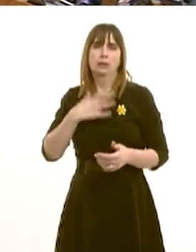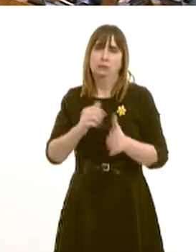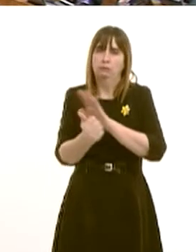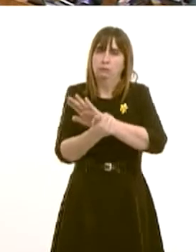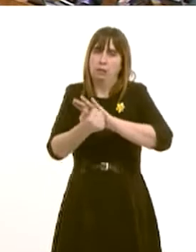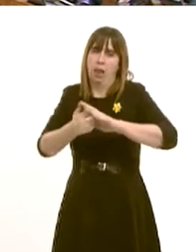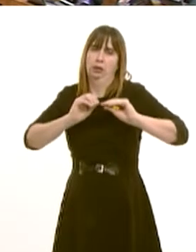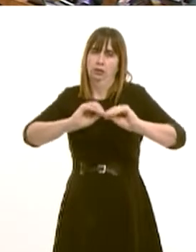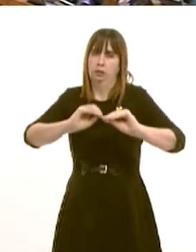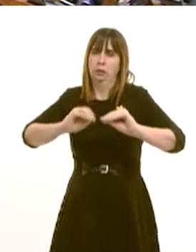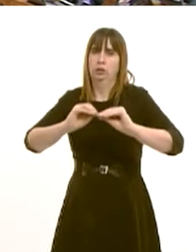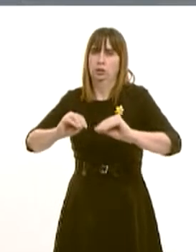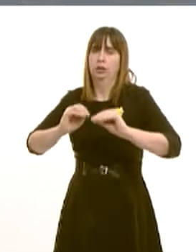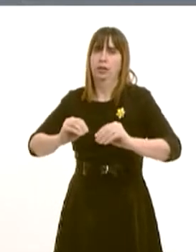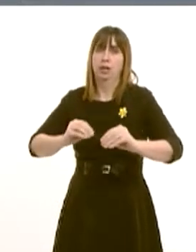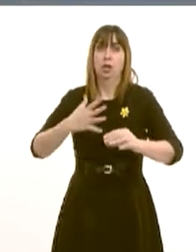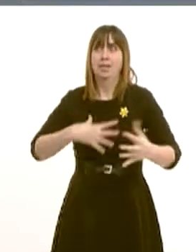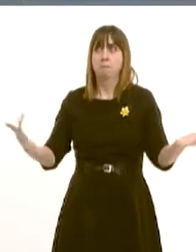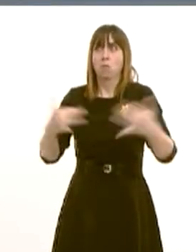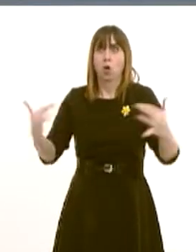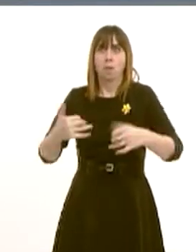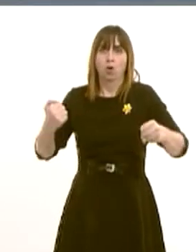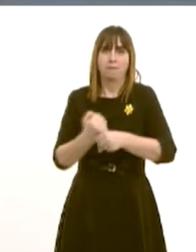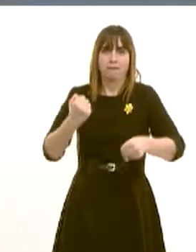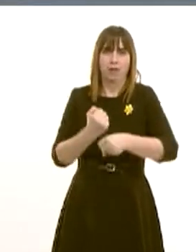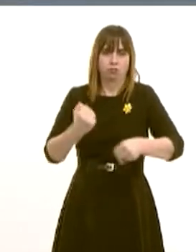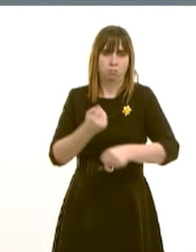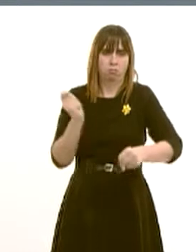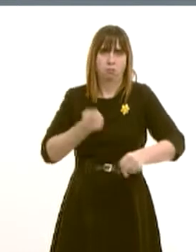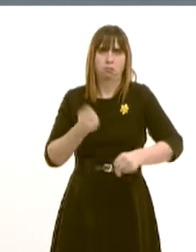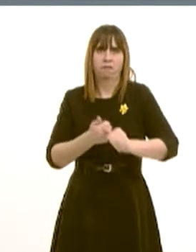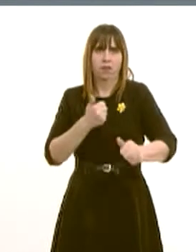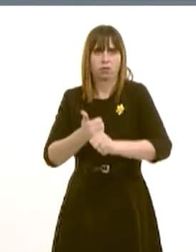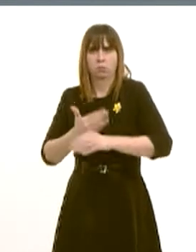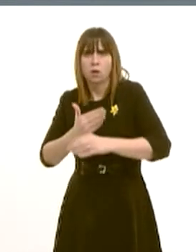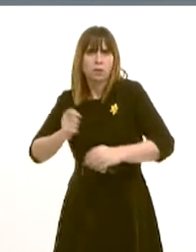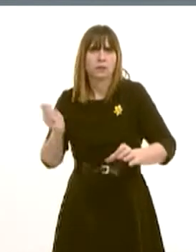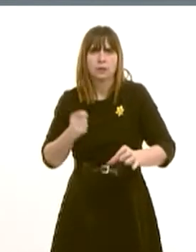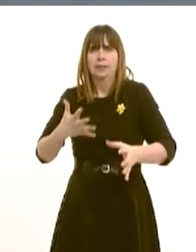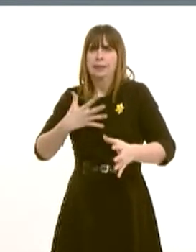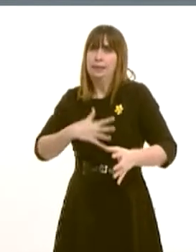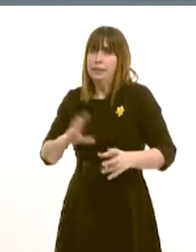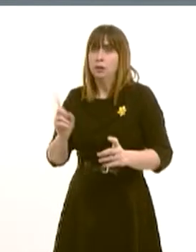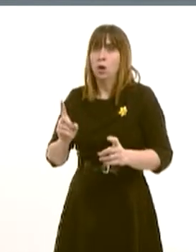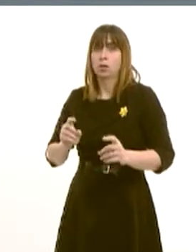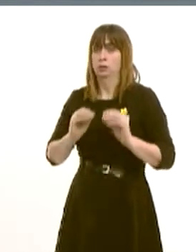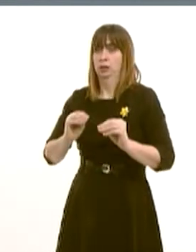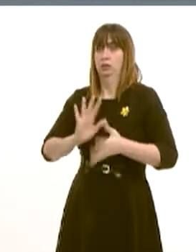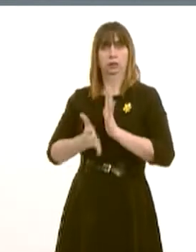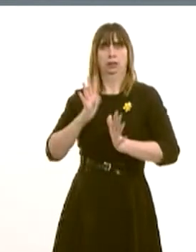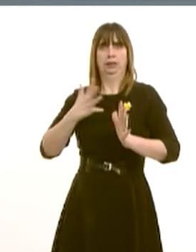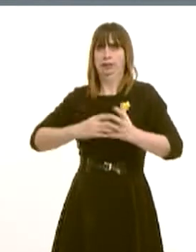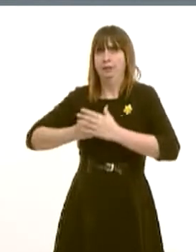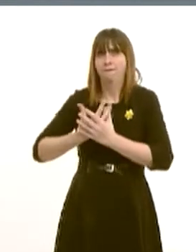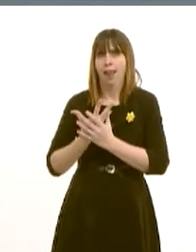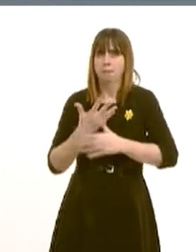manufacturing jobs to Wales, there needs to be investment in developing those skills. What is your government